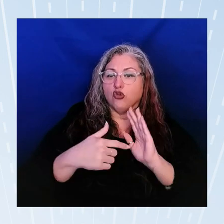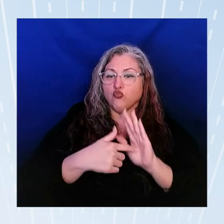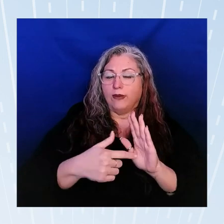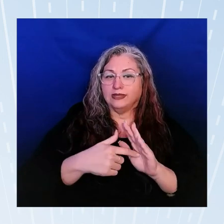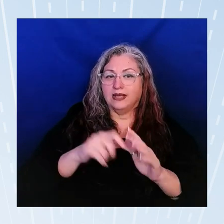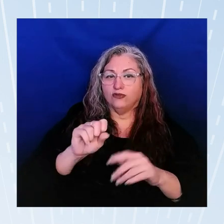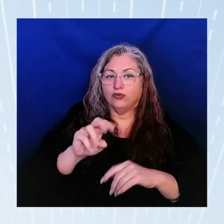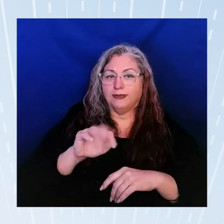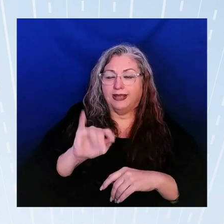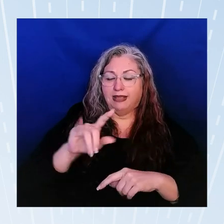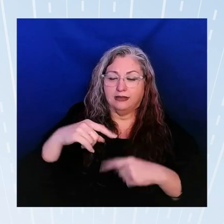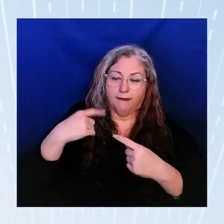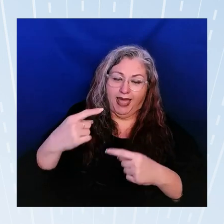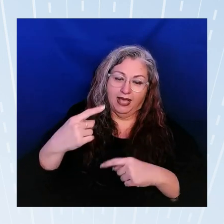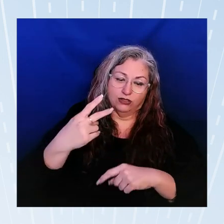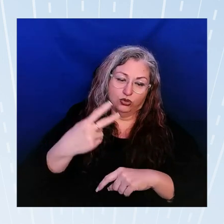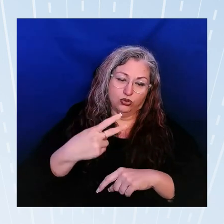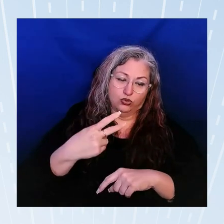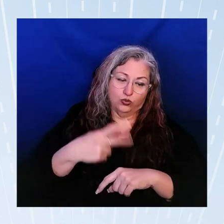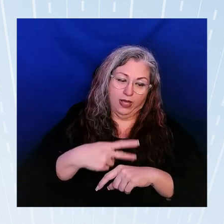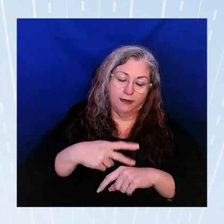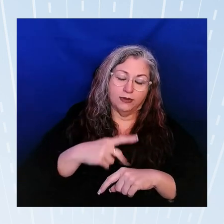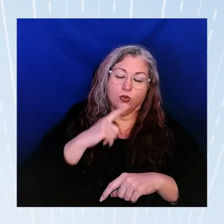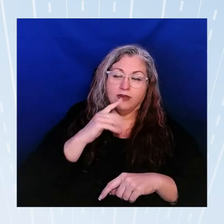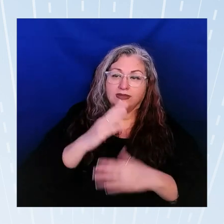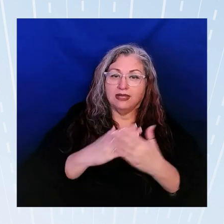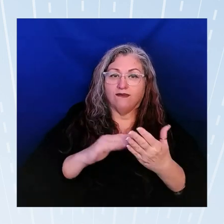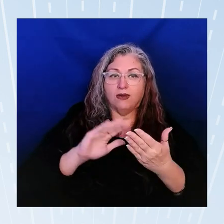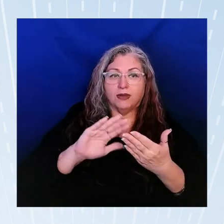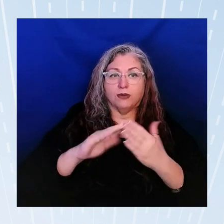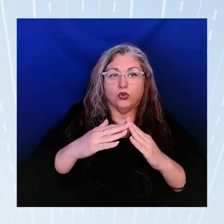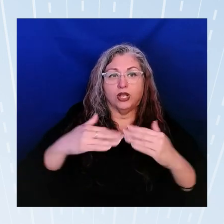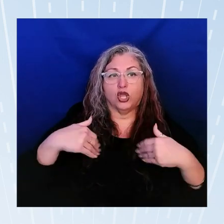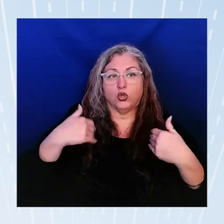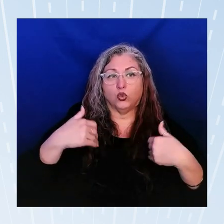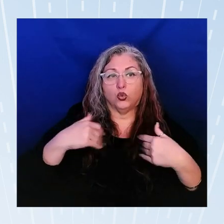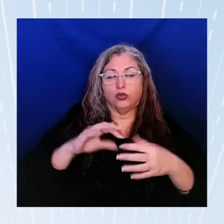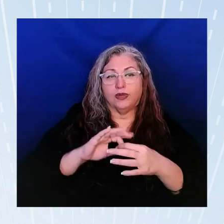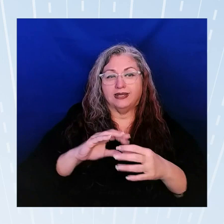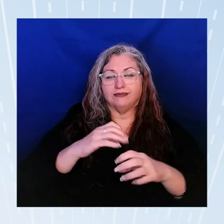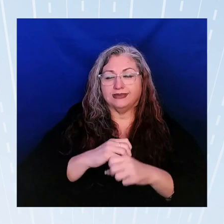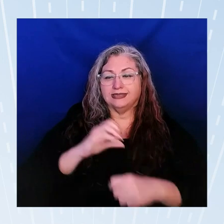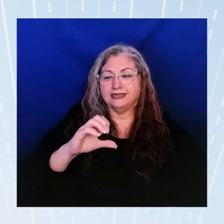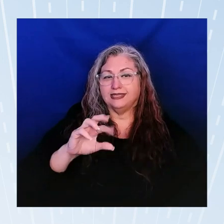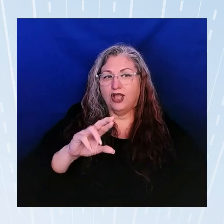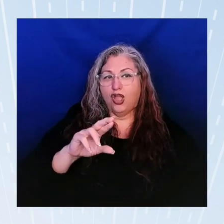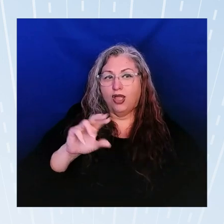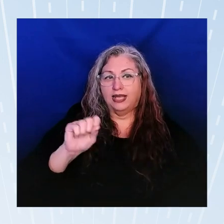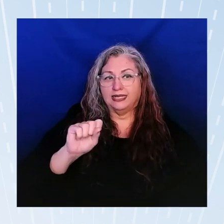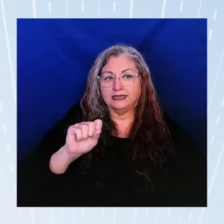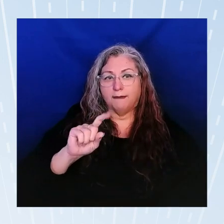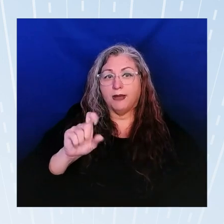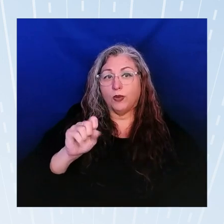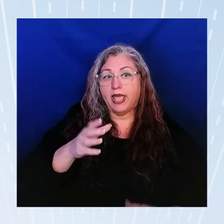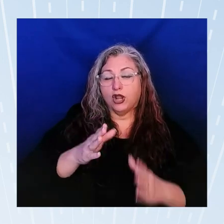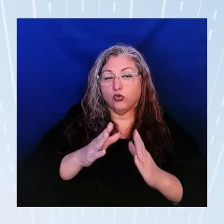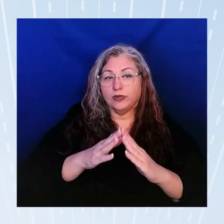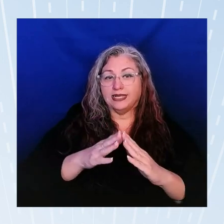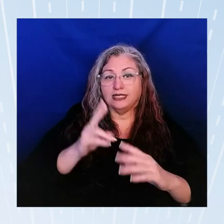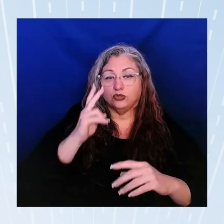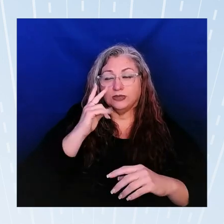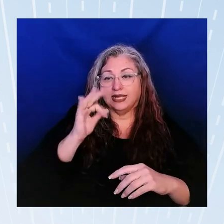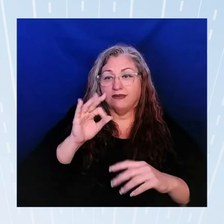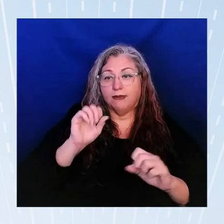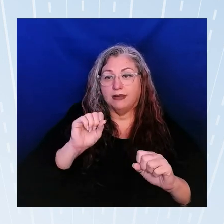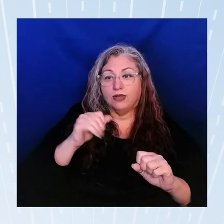our past two we've had someone from the community relations service though crs we can request to see if it might be possible to get